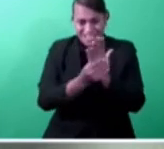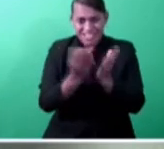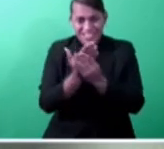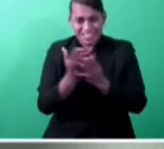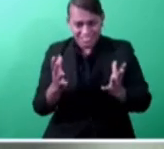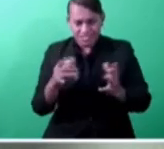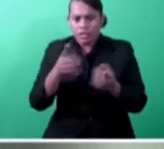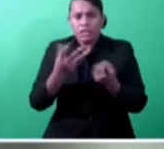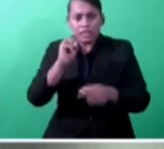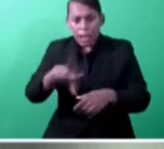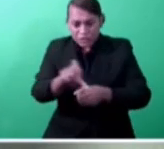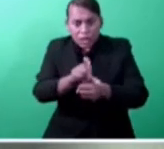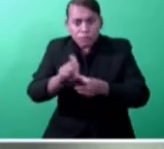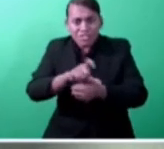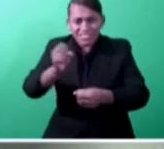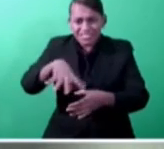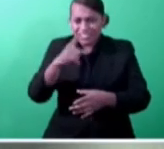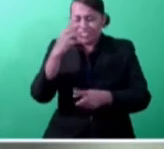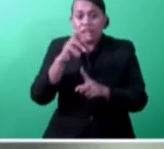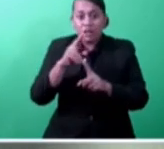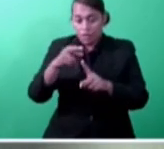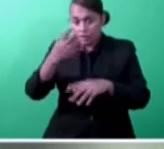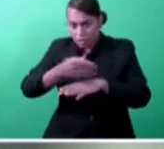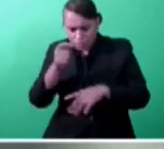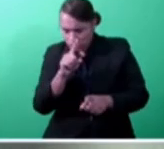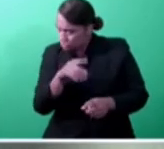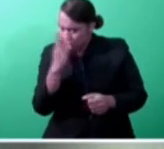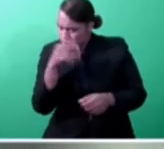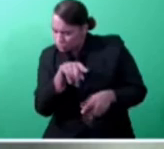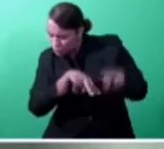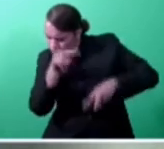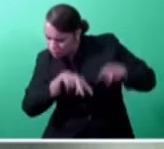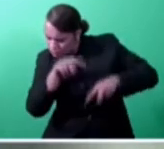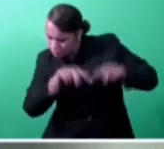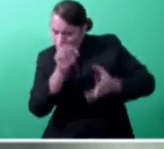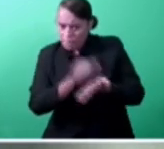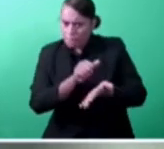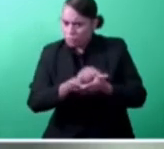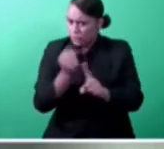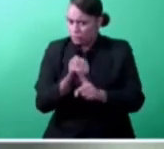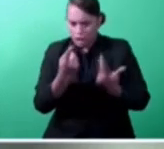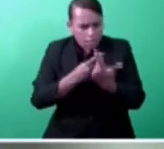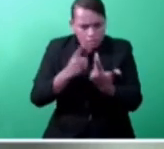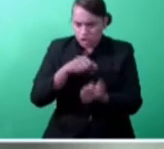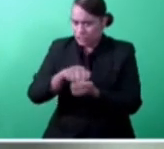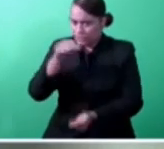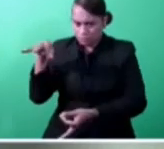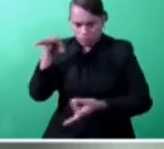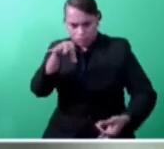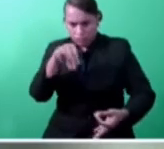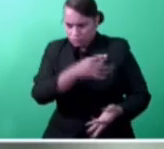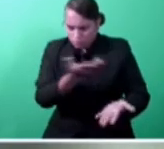chemicals or nightclubs, then these businesses must obtain other licenses and permits before commencing businesses.